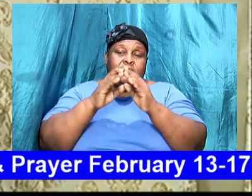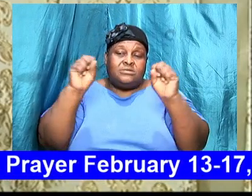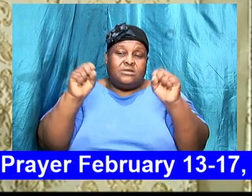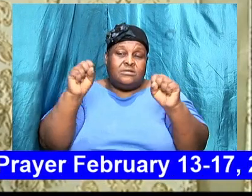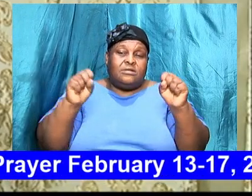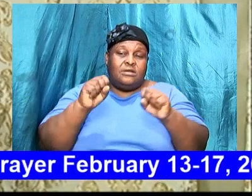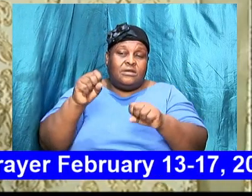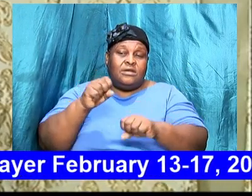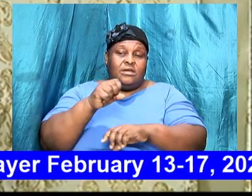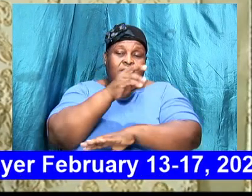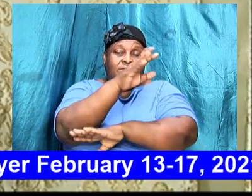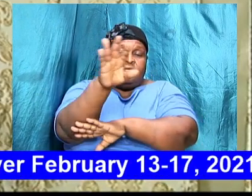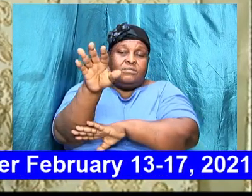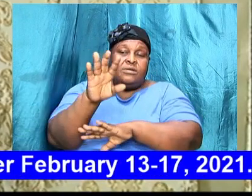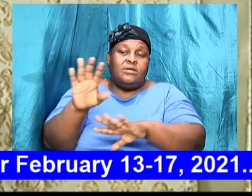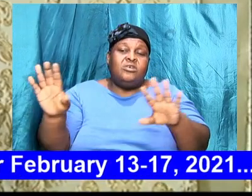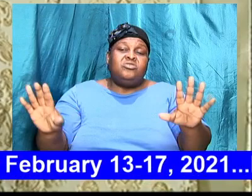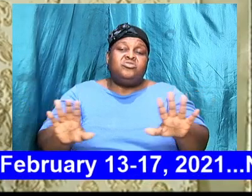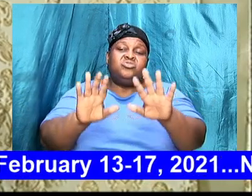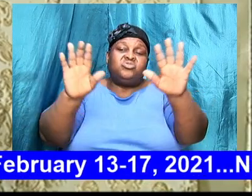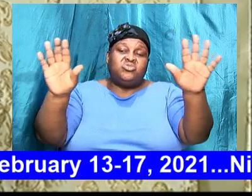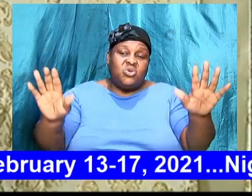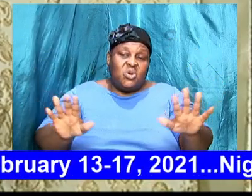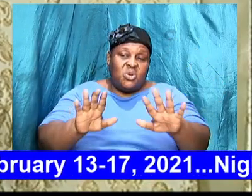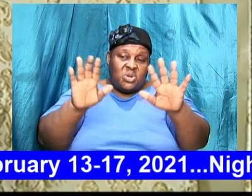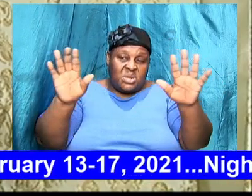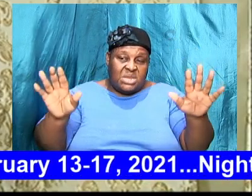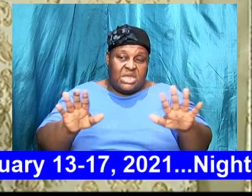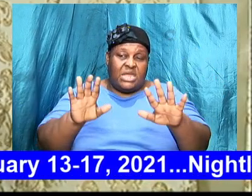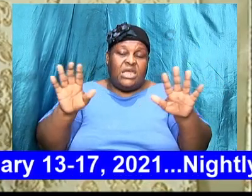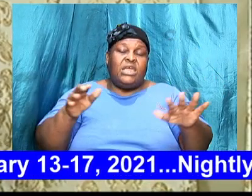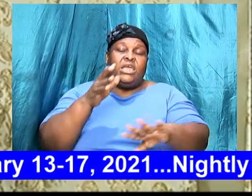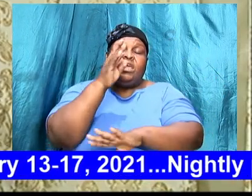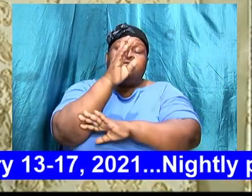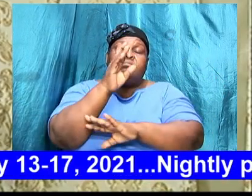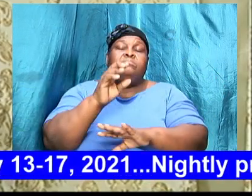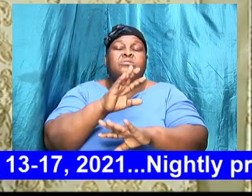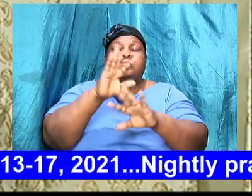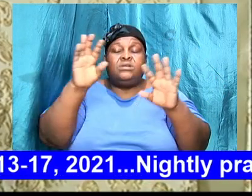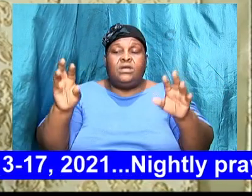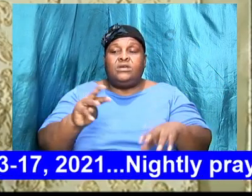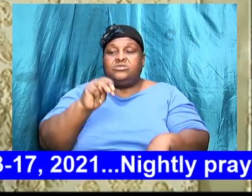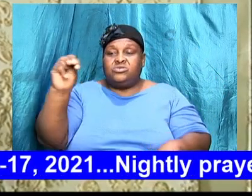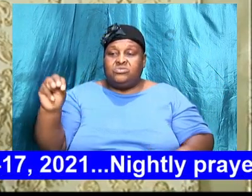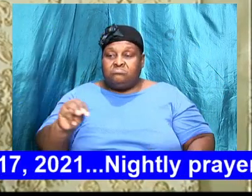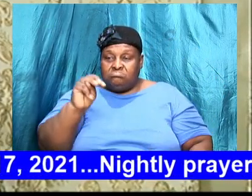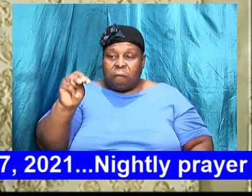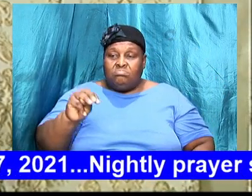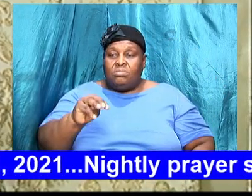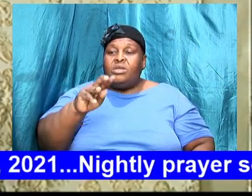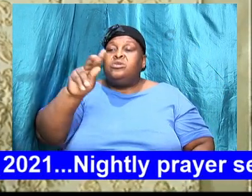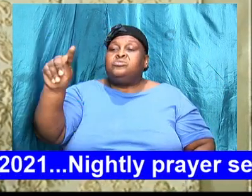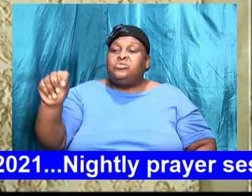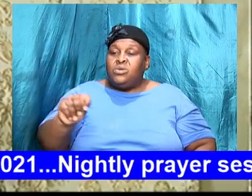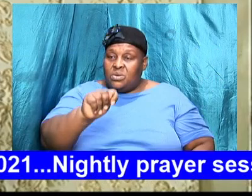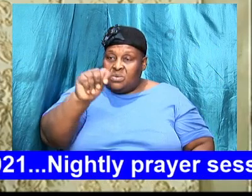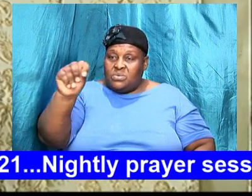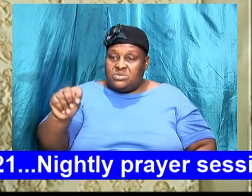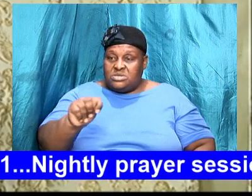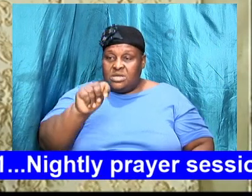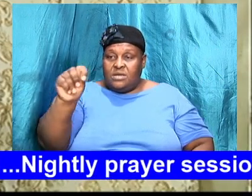630 p.m. to 8 p.m. will have prior meeting Monday and Tuesday